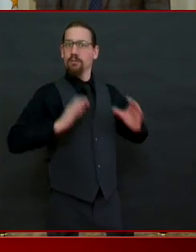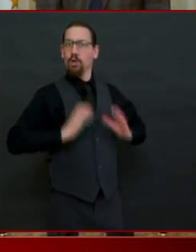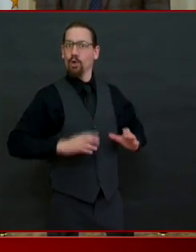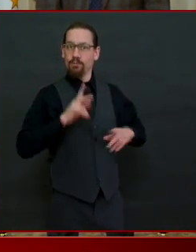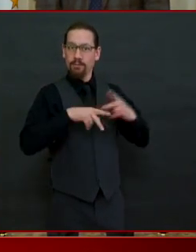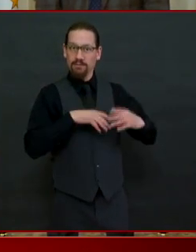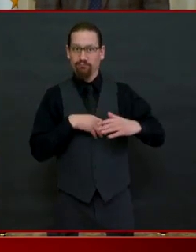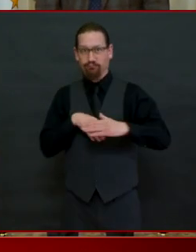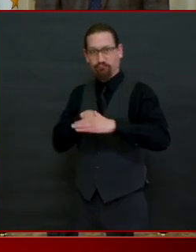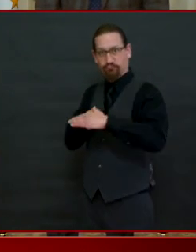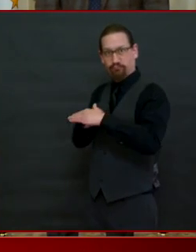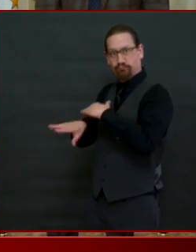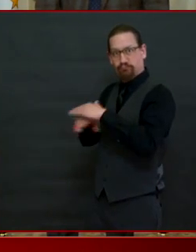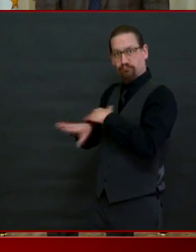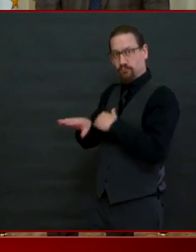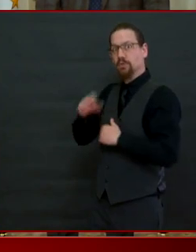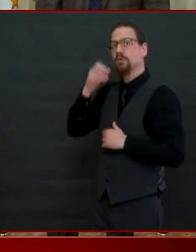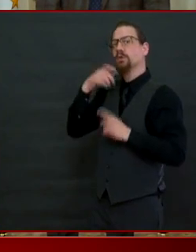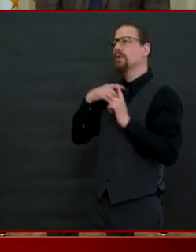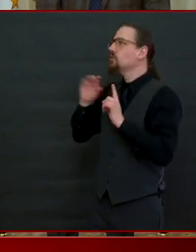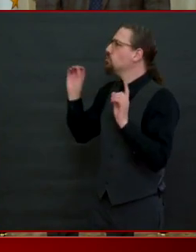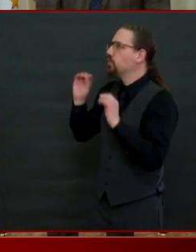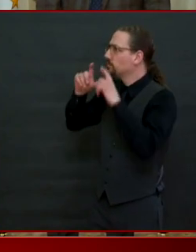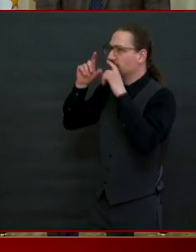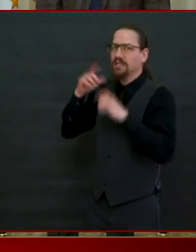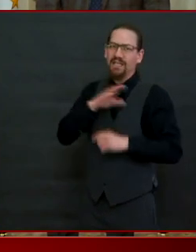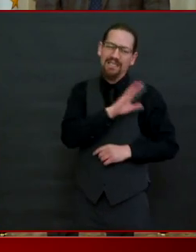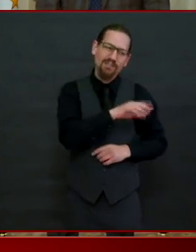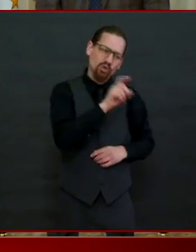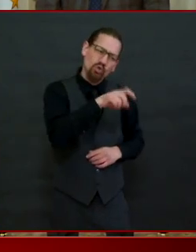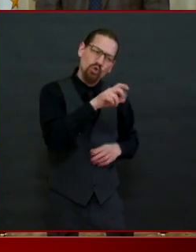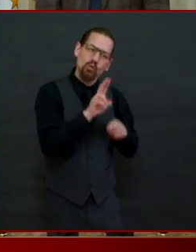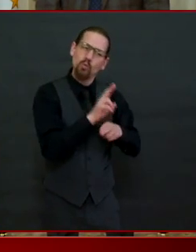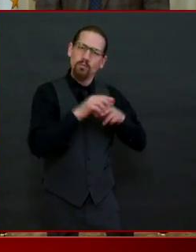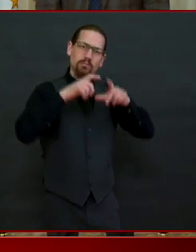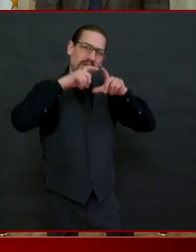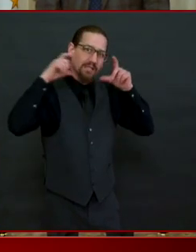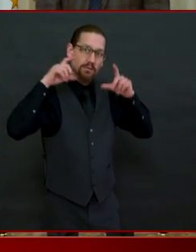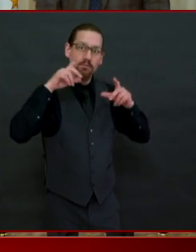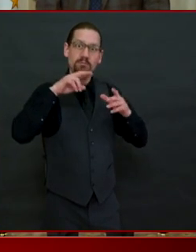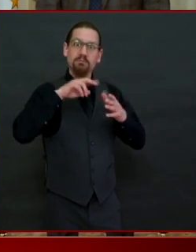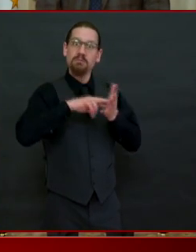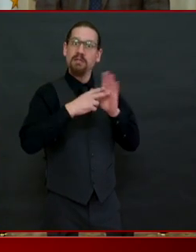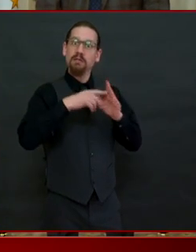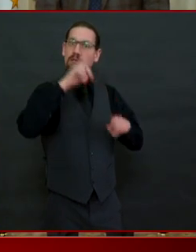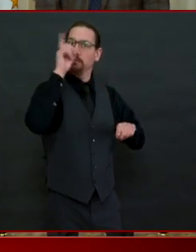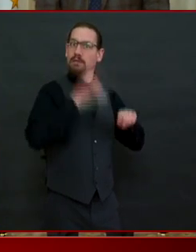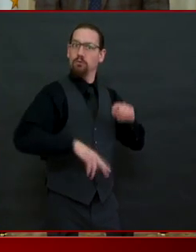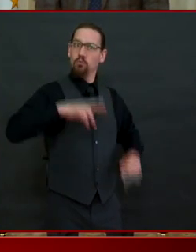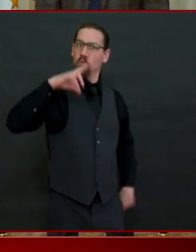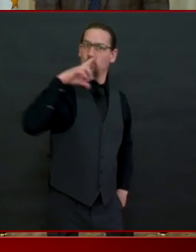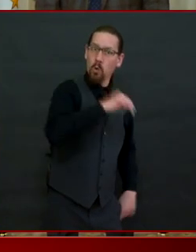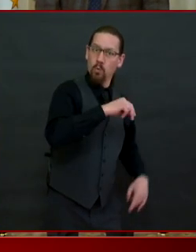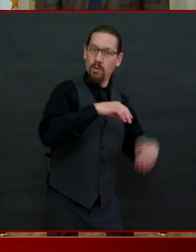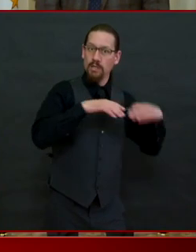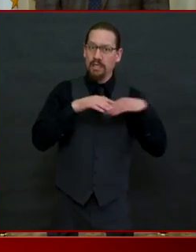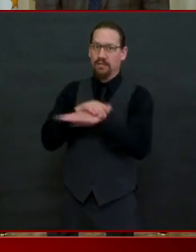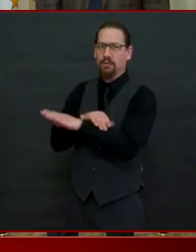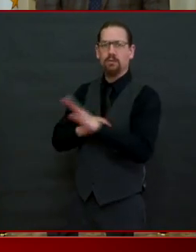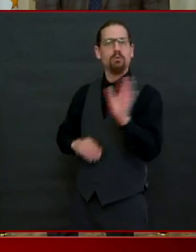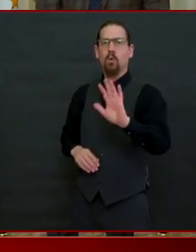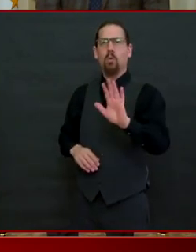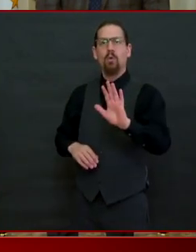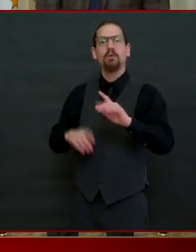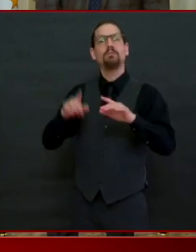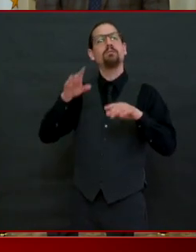verbally and with signage to remind all your customers that they must be wearing a face cloth